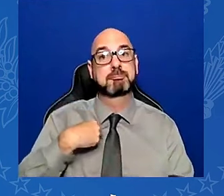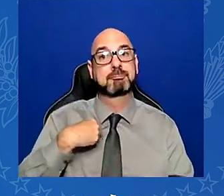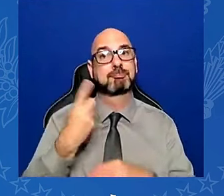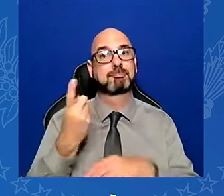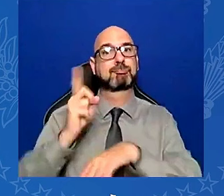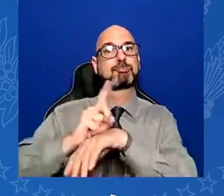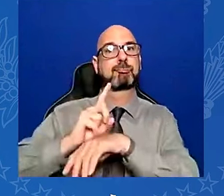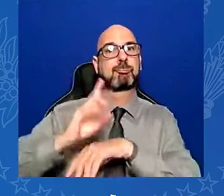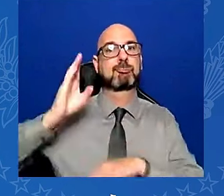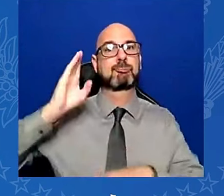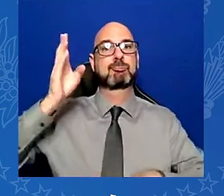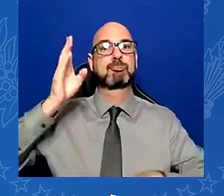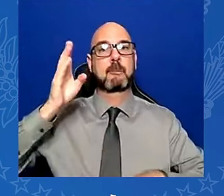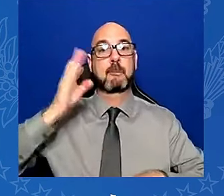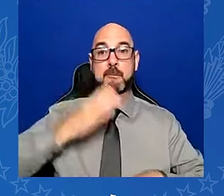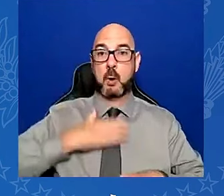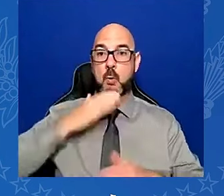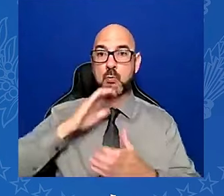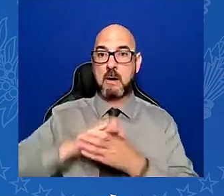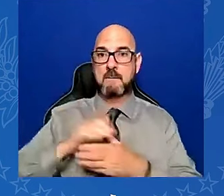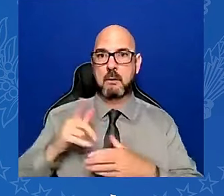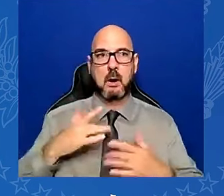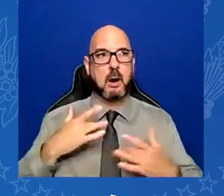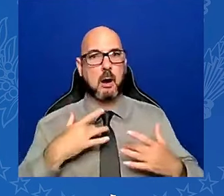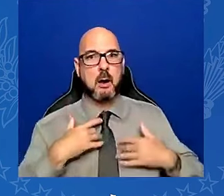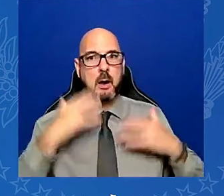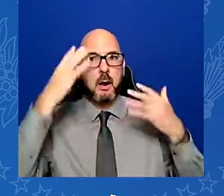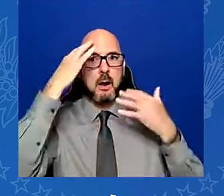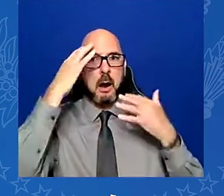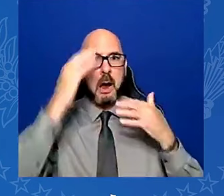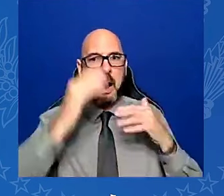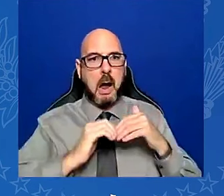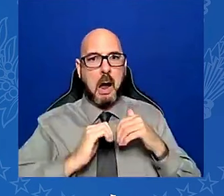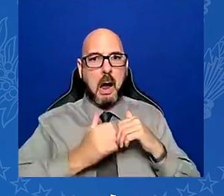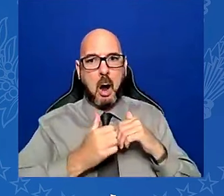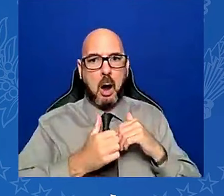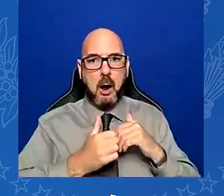worry, just like riding a bike. She said, that's what I'm worried about.